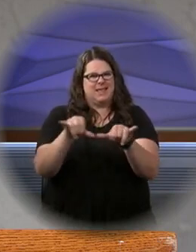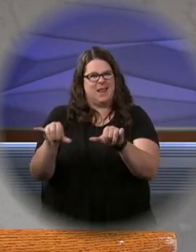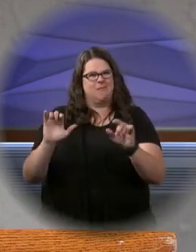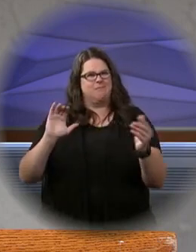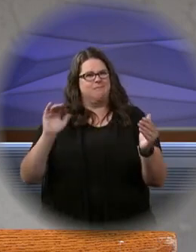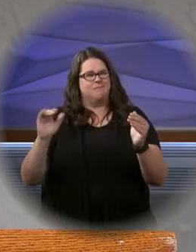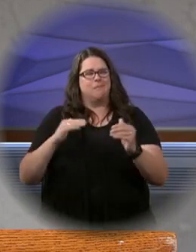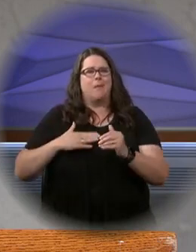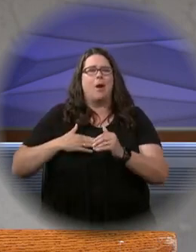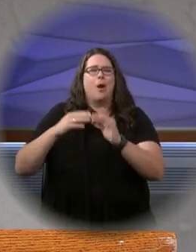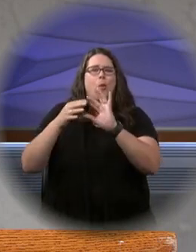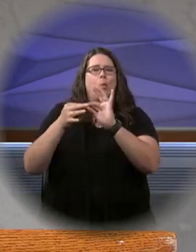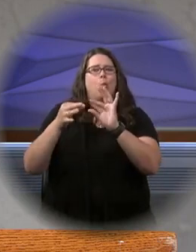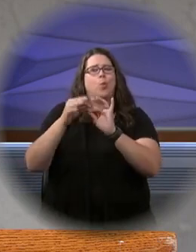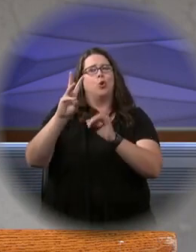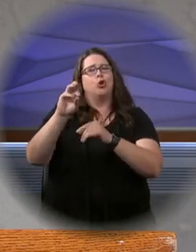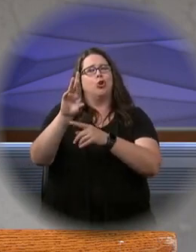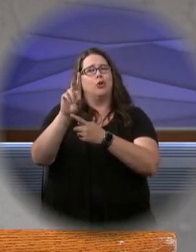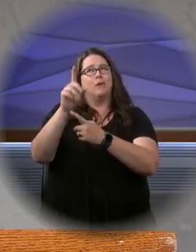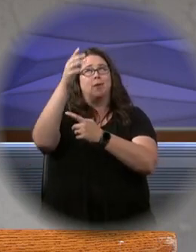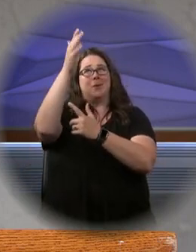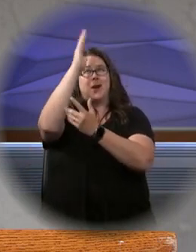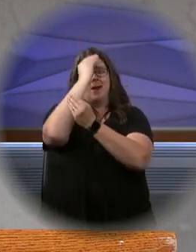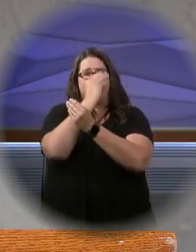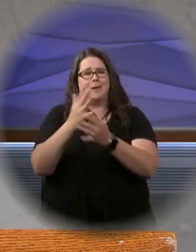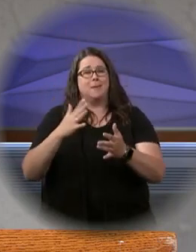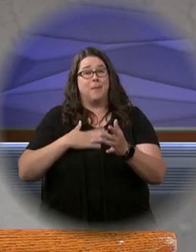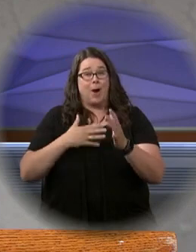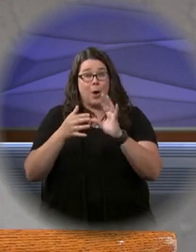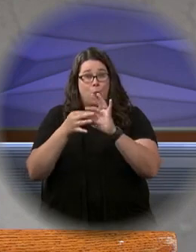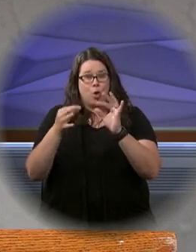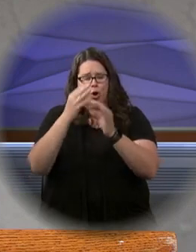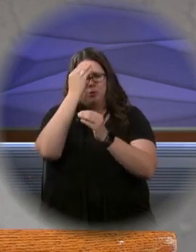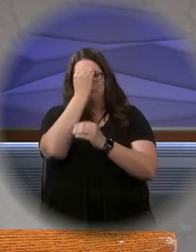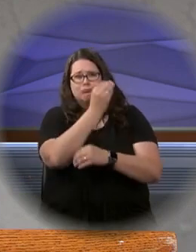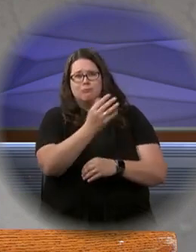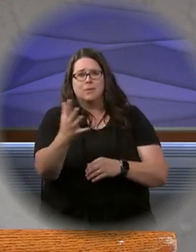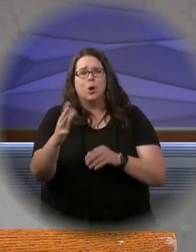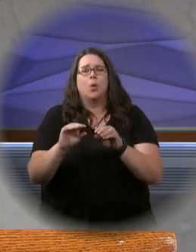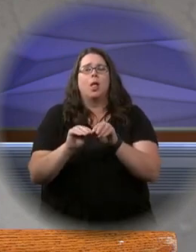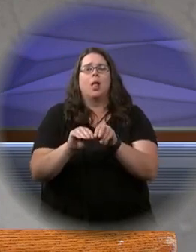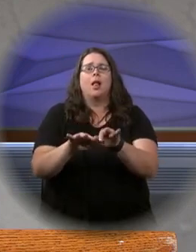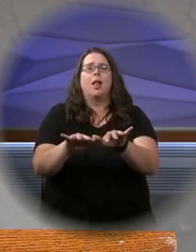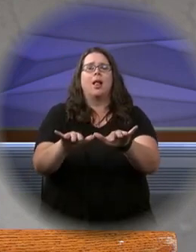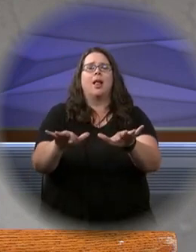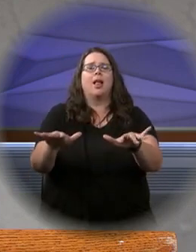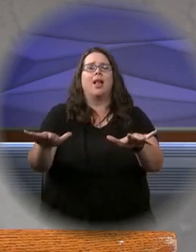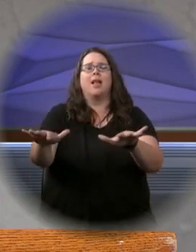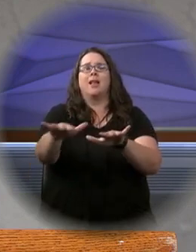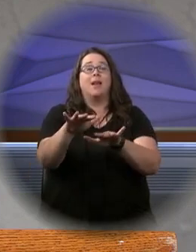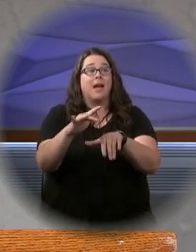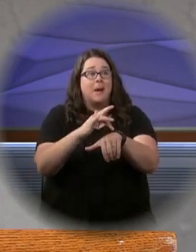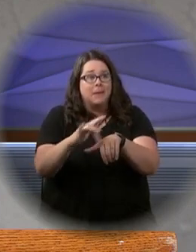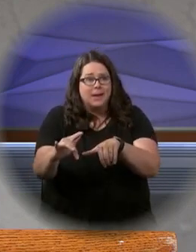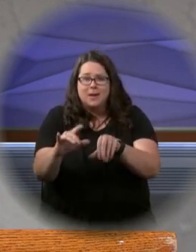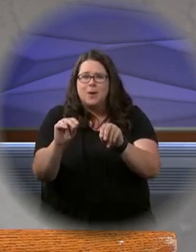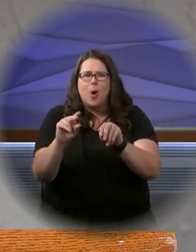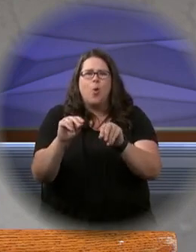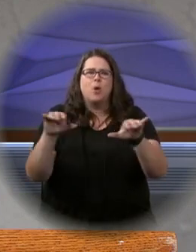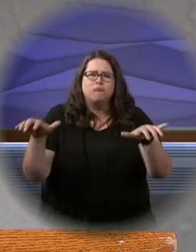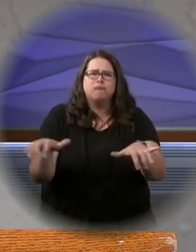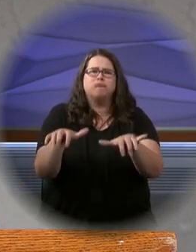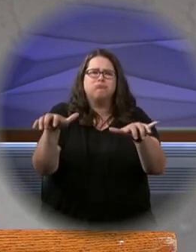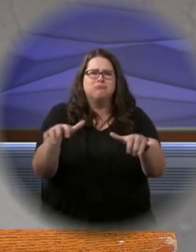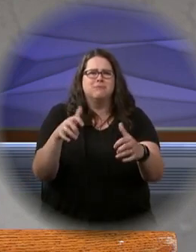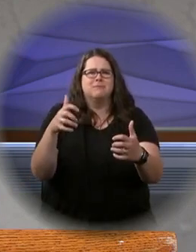that goes forth from my mouth. My word shall not return to me void, but shall do